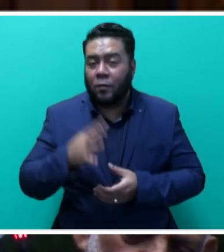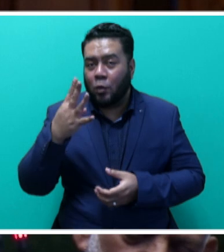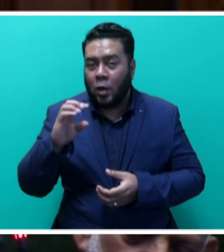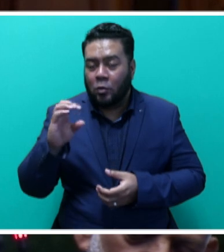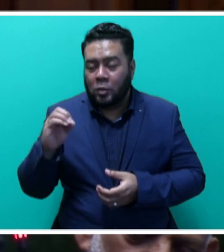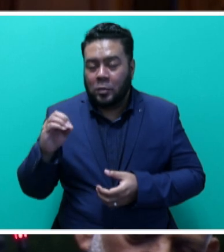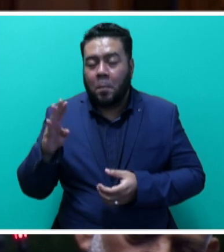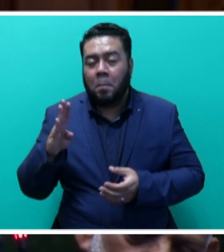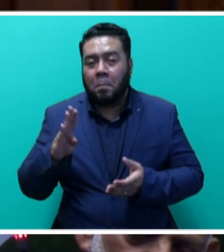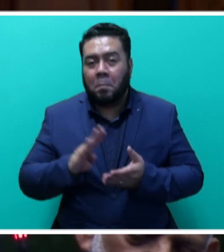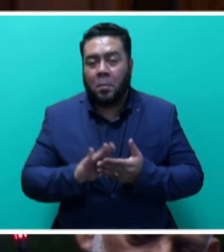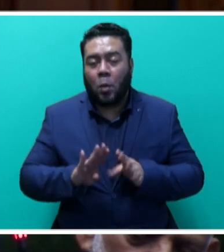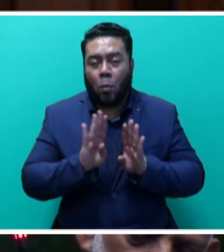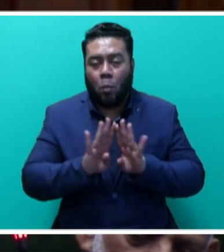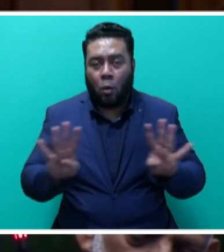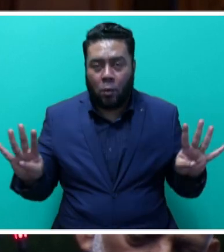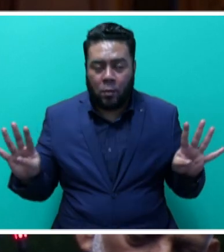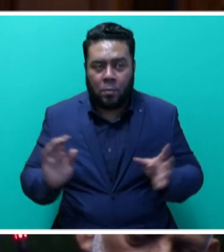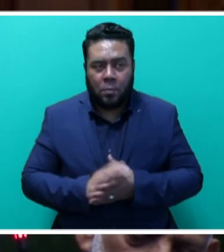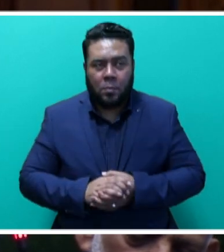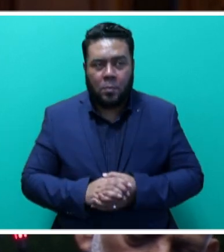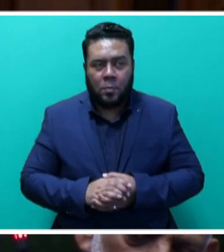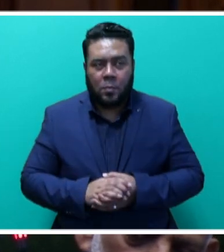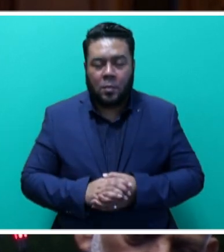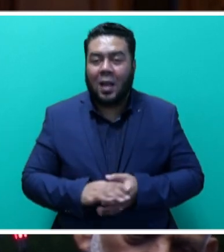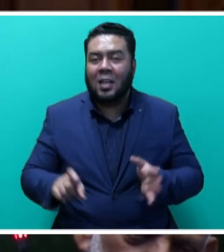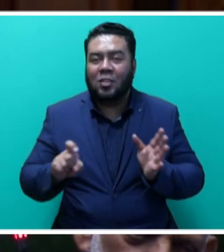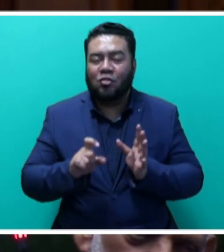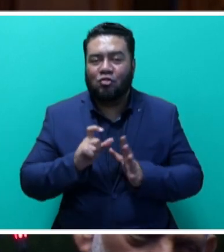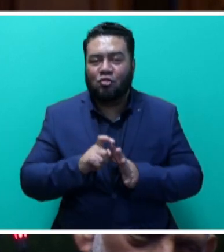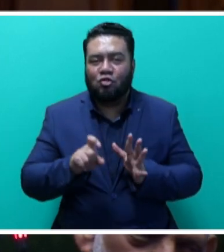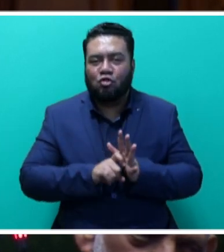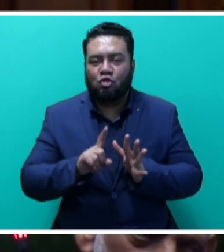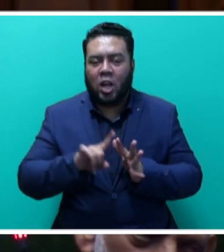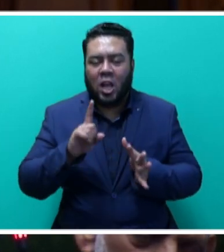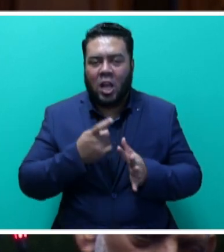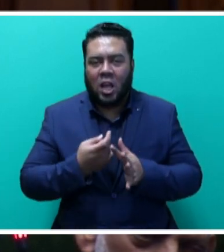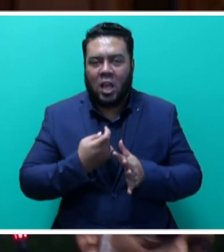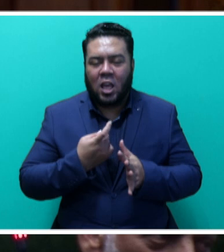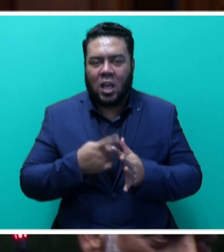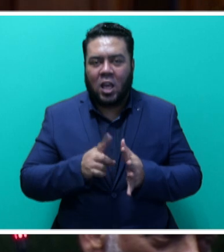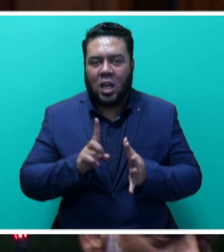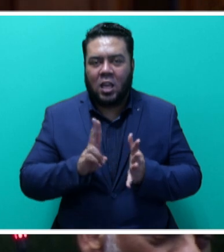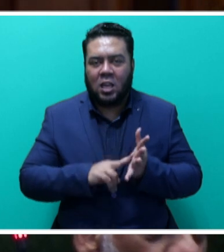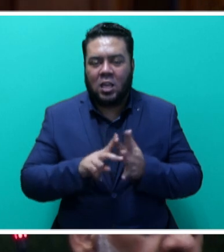-metre boulder retaining wall in the South-South District.